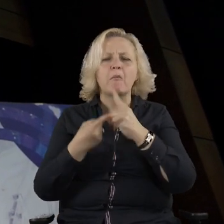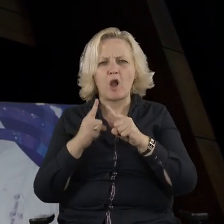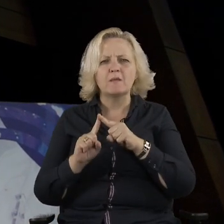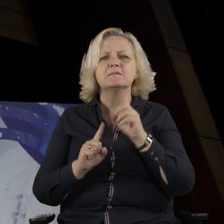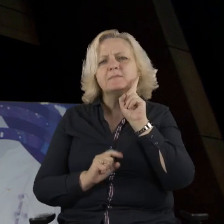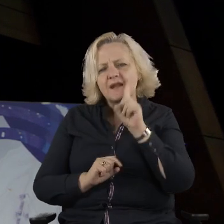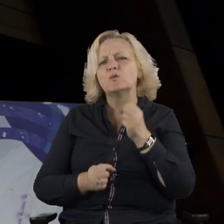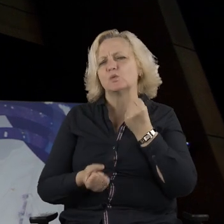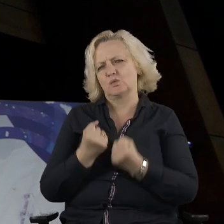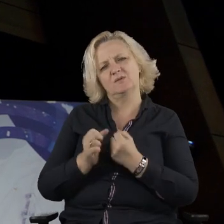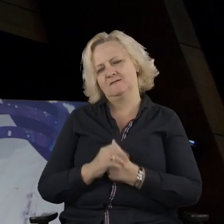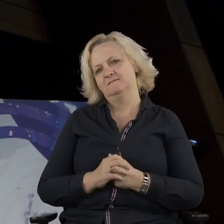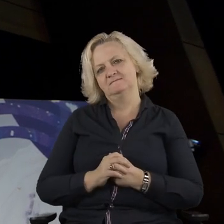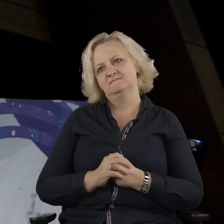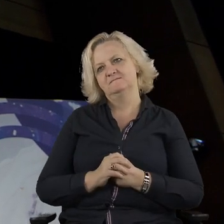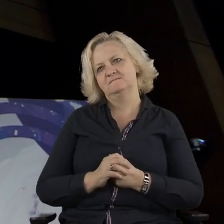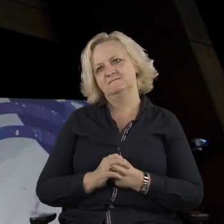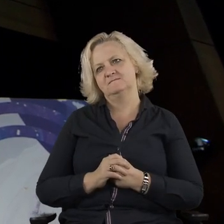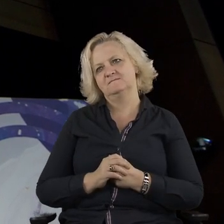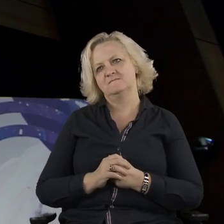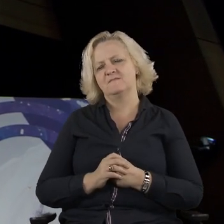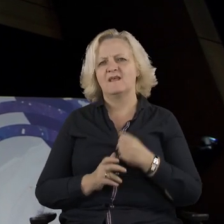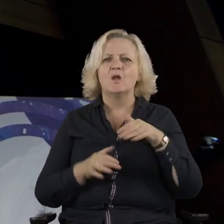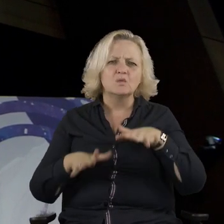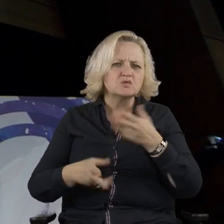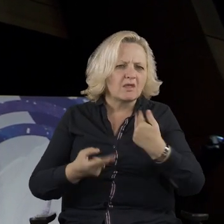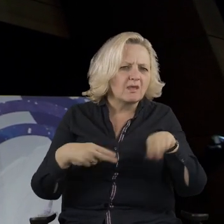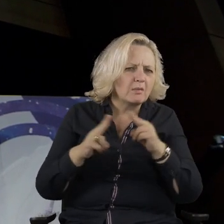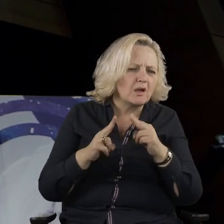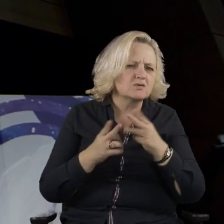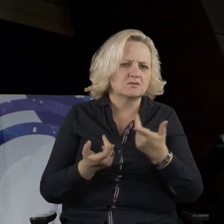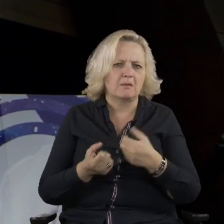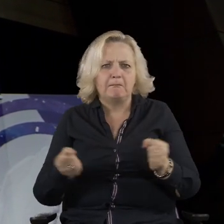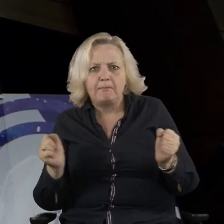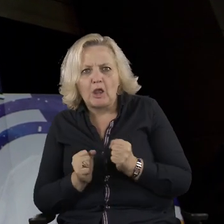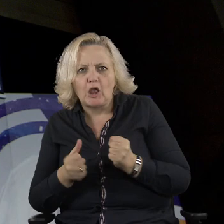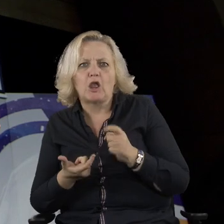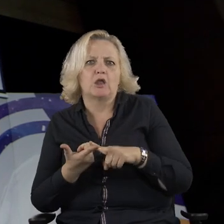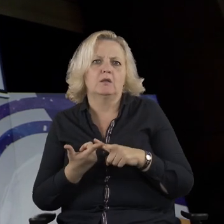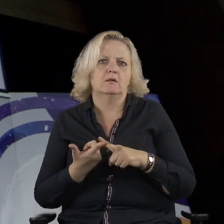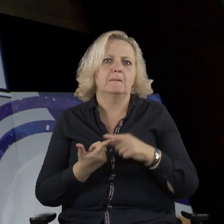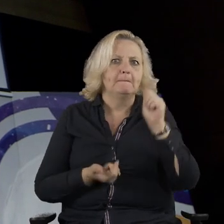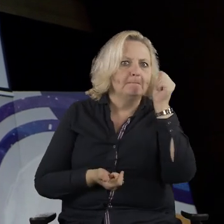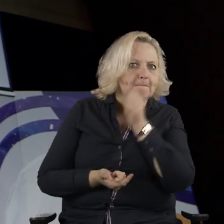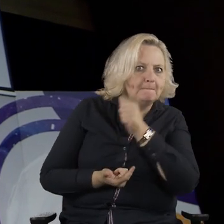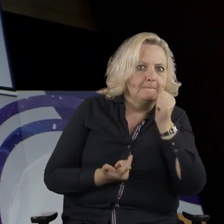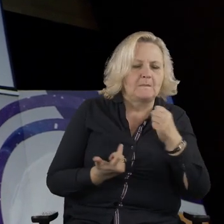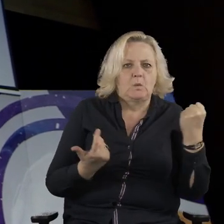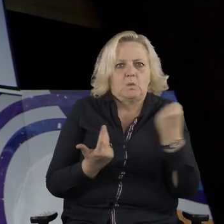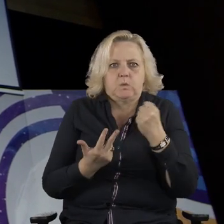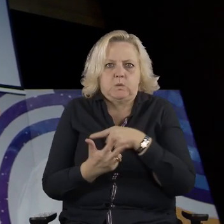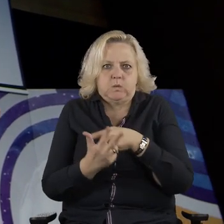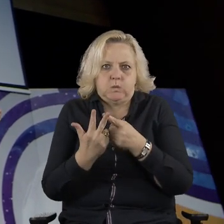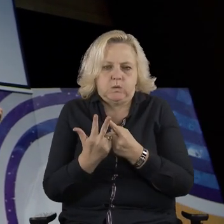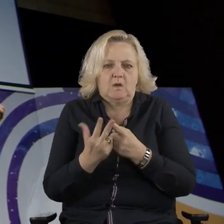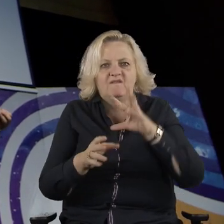There's so many misunderstandings, fears, taboos that surround the issue of lobbying and reporting.